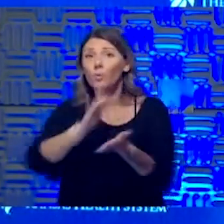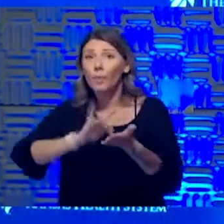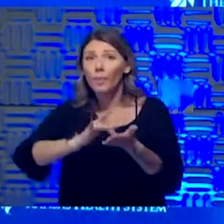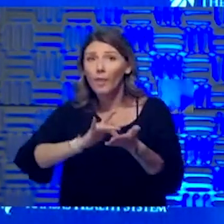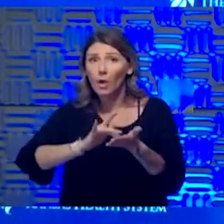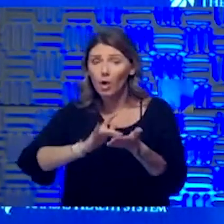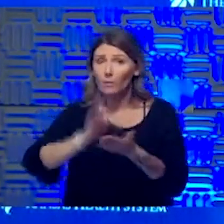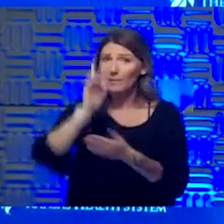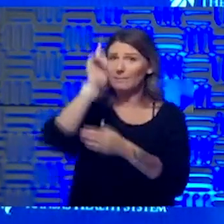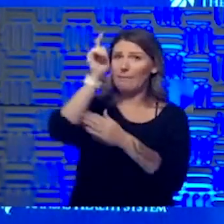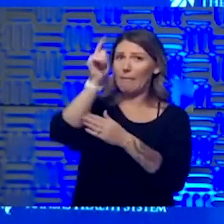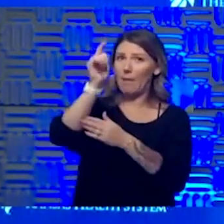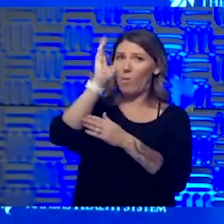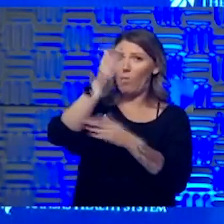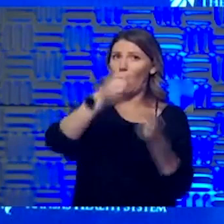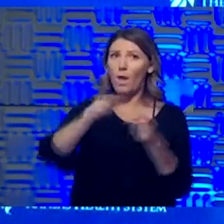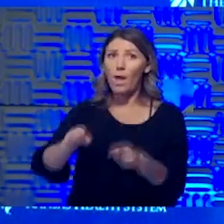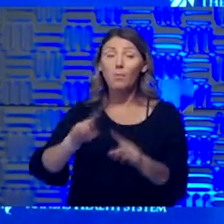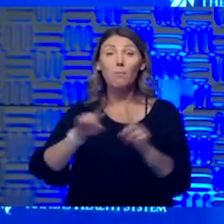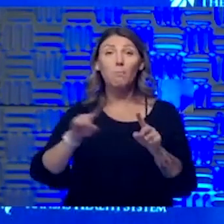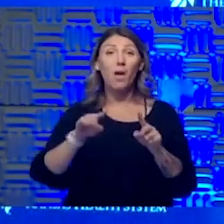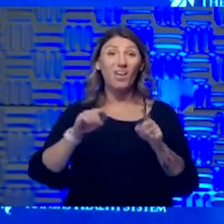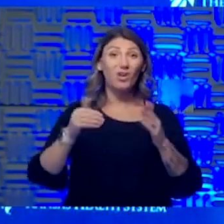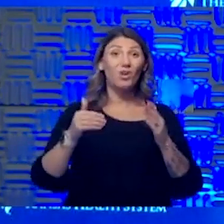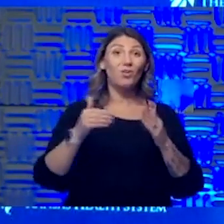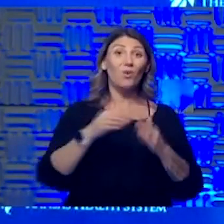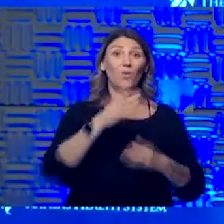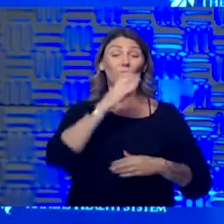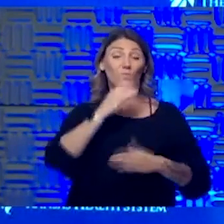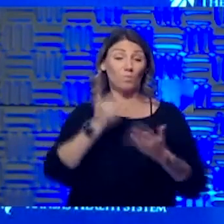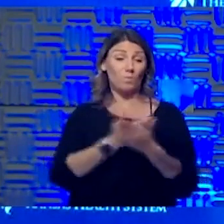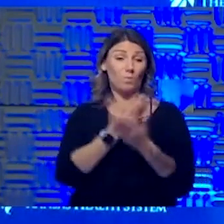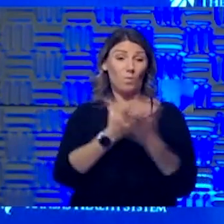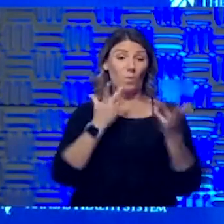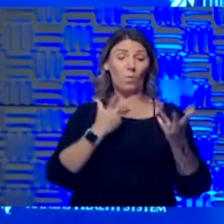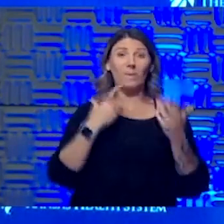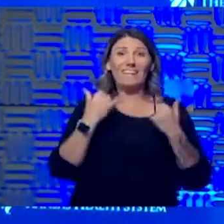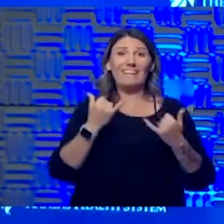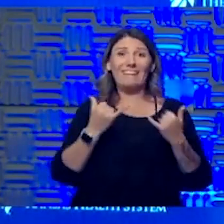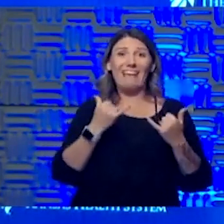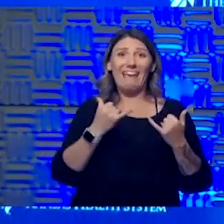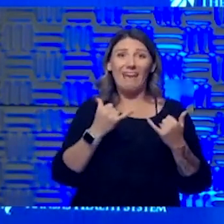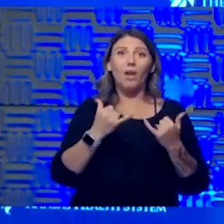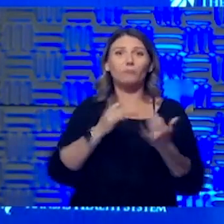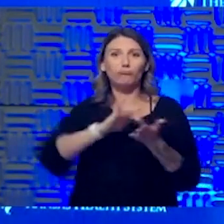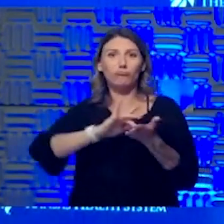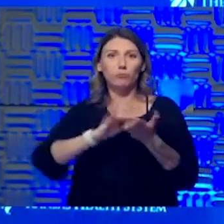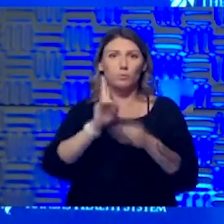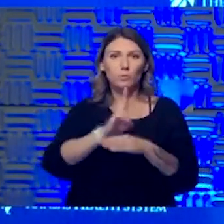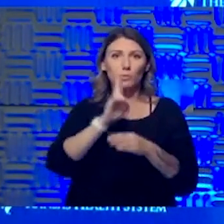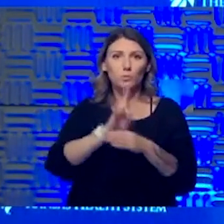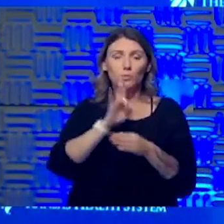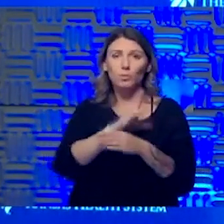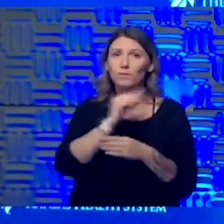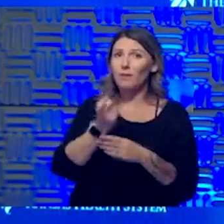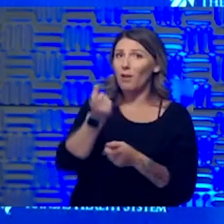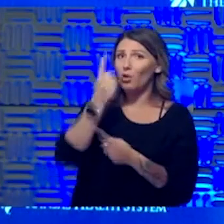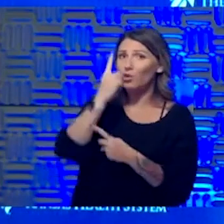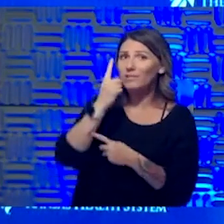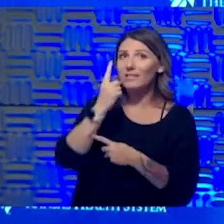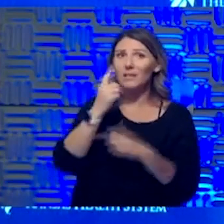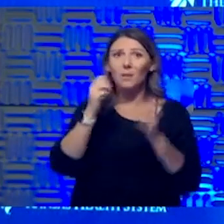drugs is great. Um, and then, and then I would say, um, I think that'll make a big difference. And then understanding the timing of the disease.